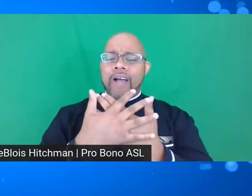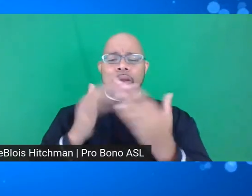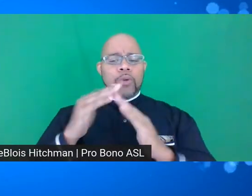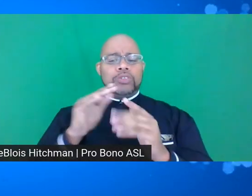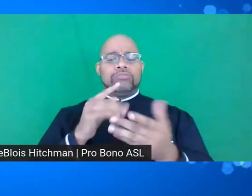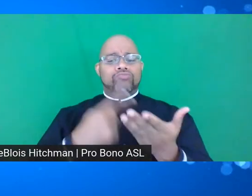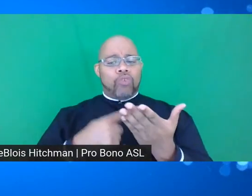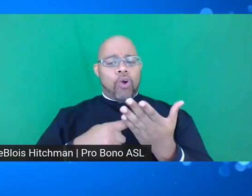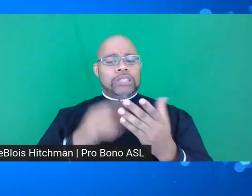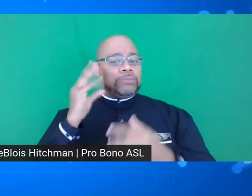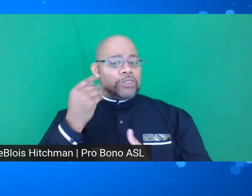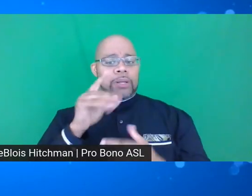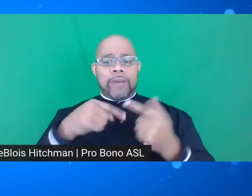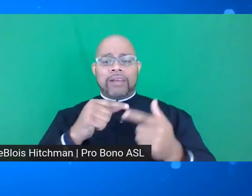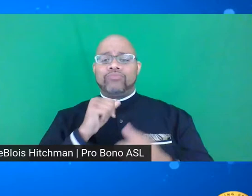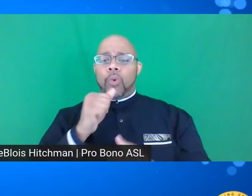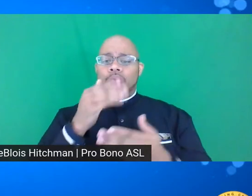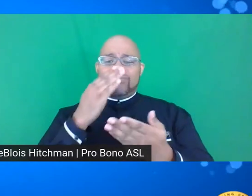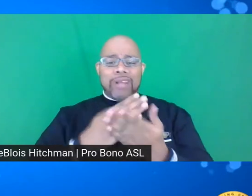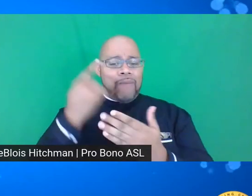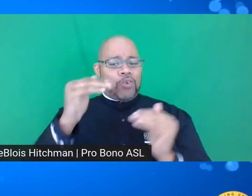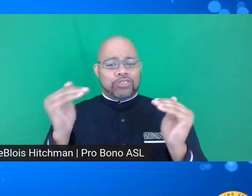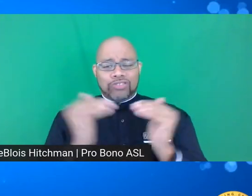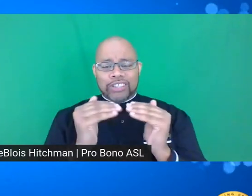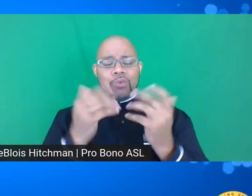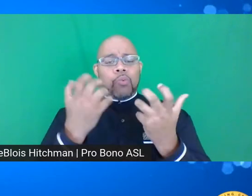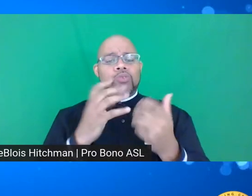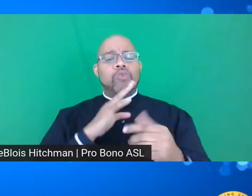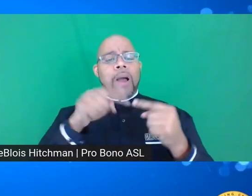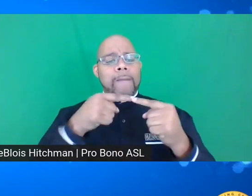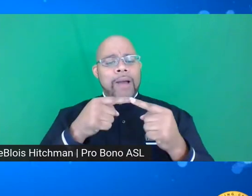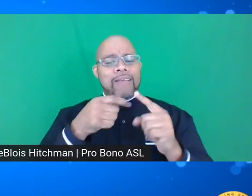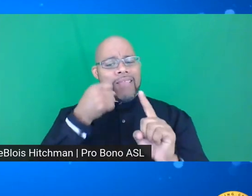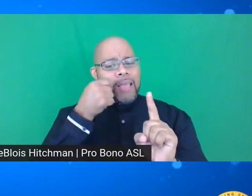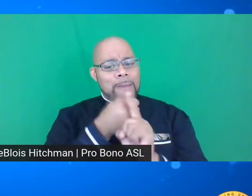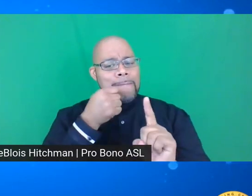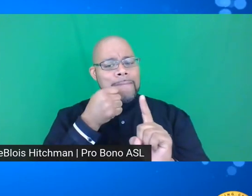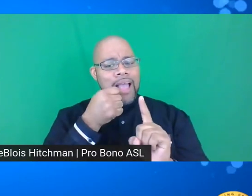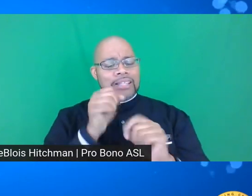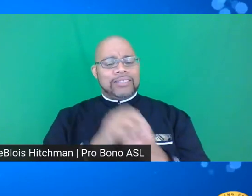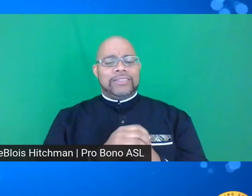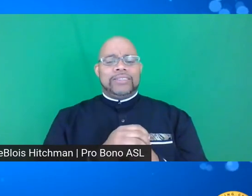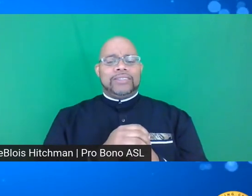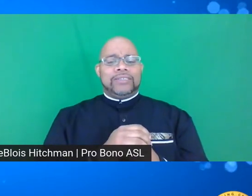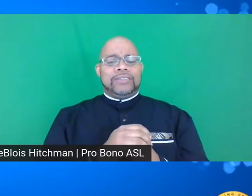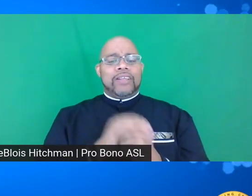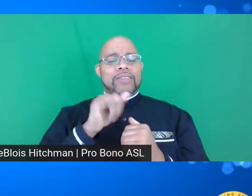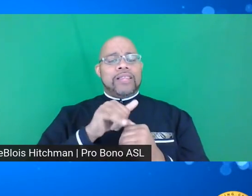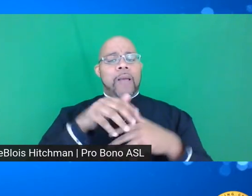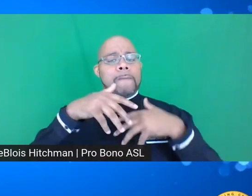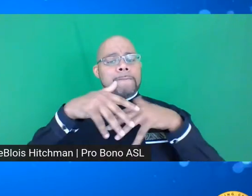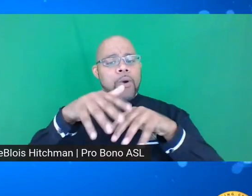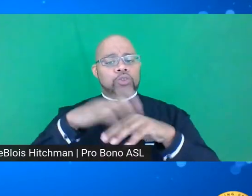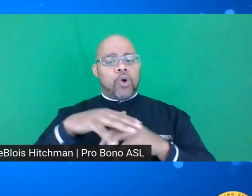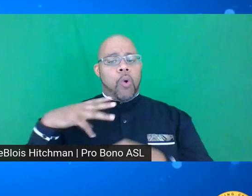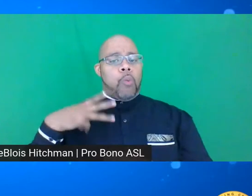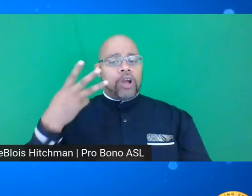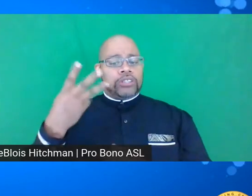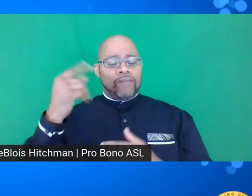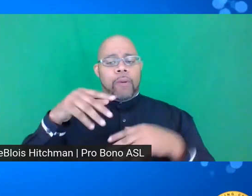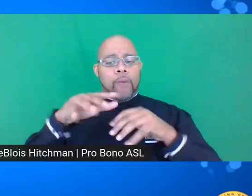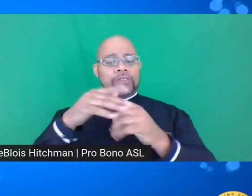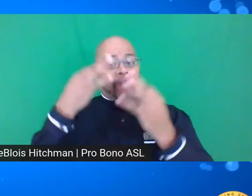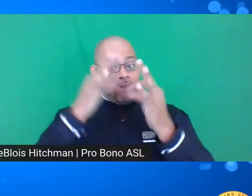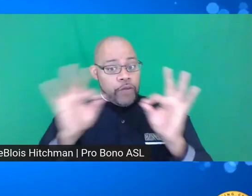experience is about don't stop for justice. We want to talk about the impact of the March on Washington for March and Freedom